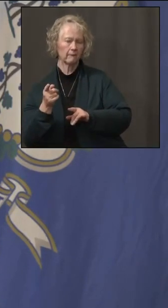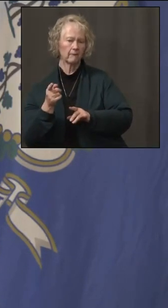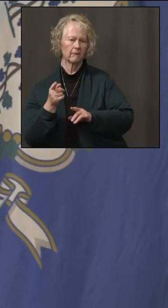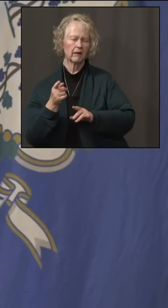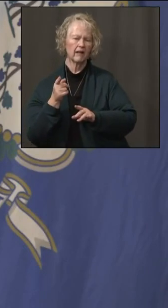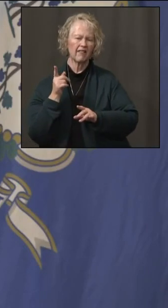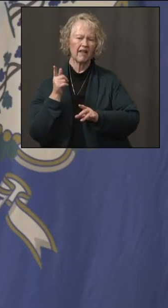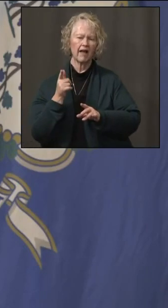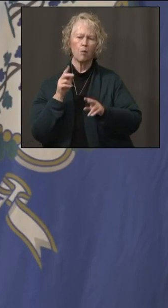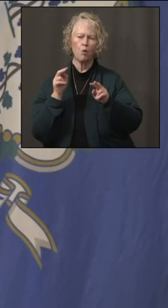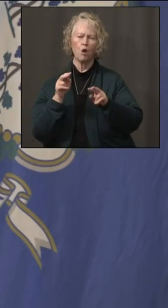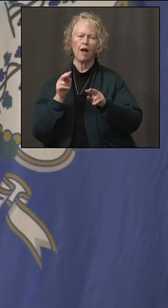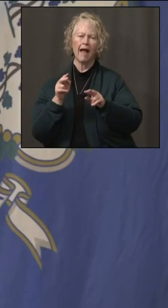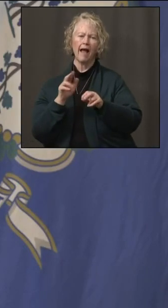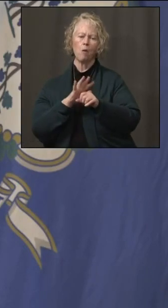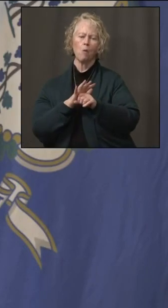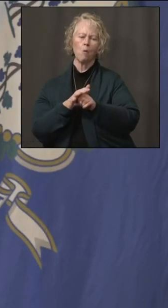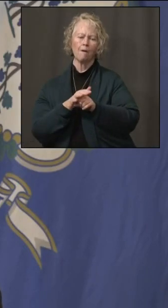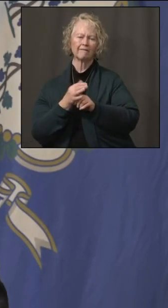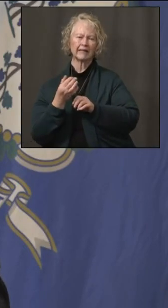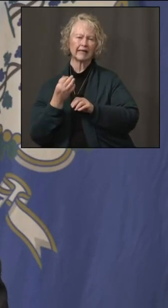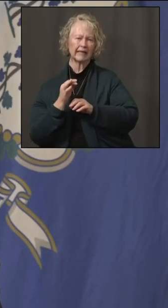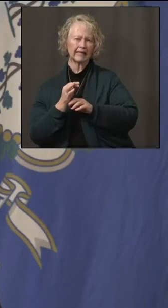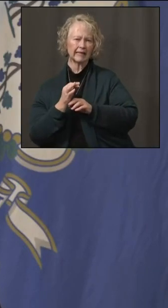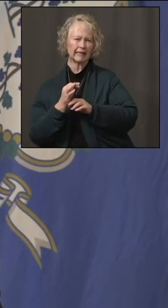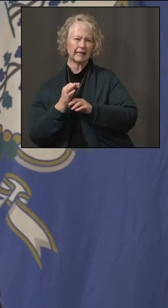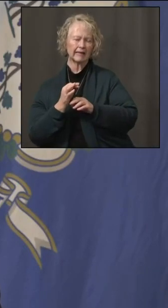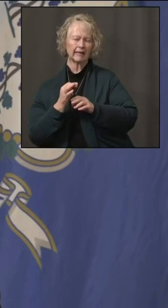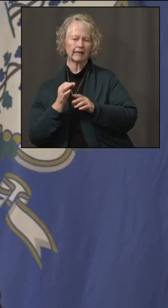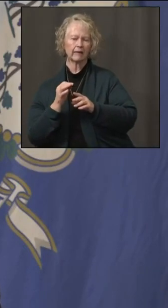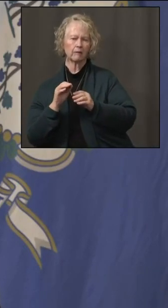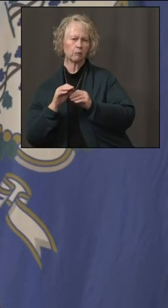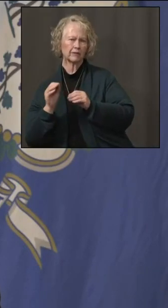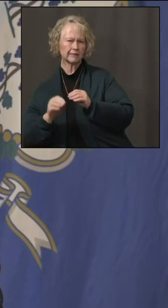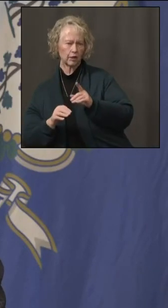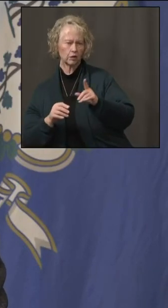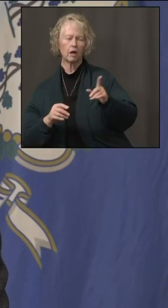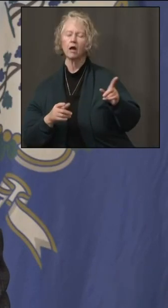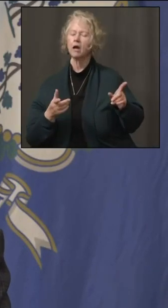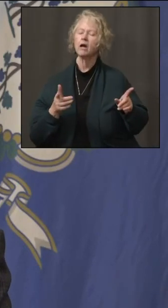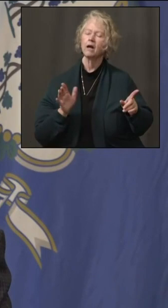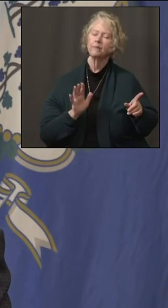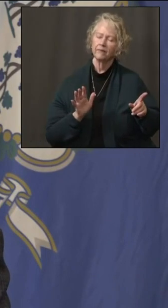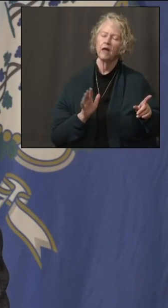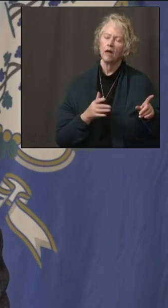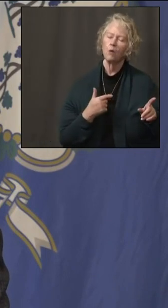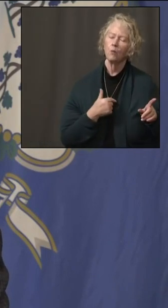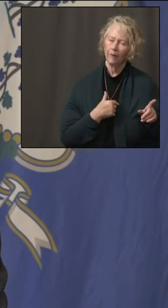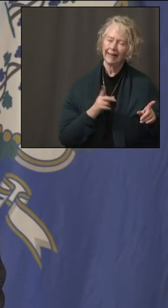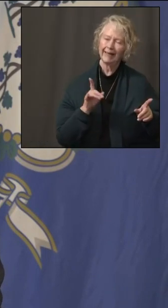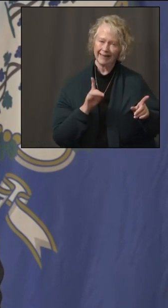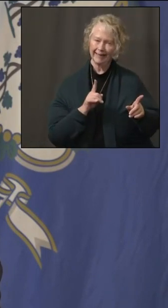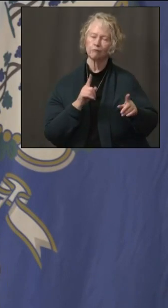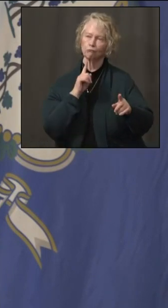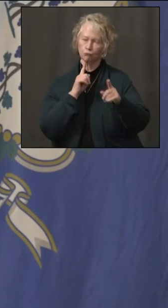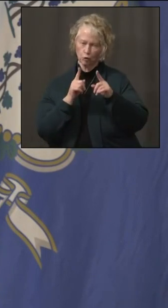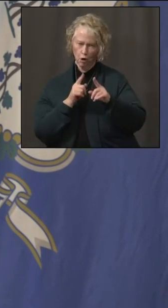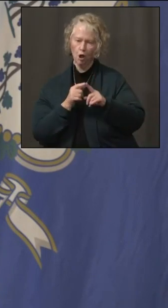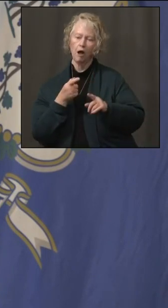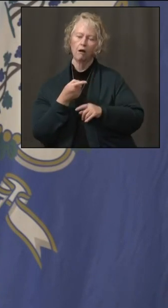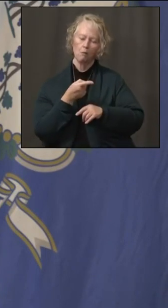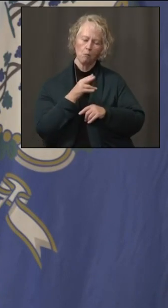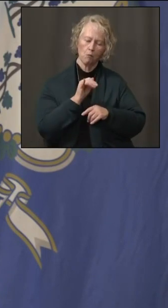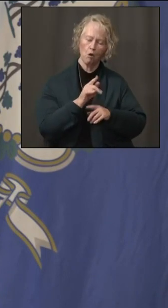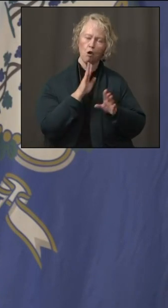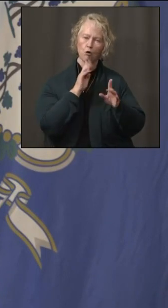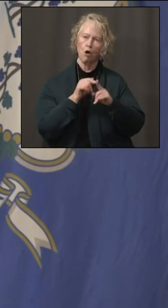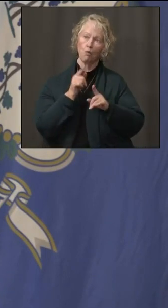base, sort of a cluster system. Well, you're exactly right about that, Paul. We've had some conversations, and Paul Mounds has talked to